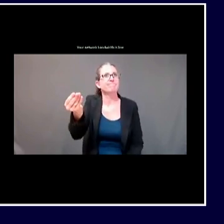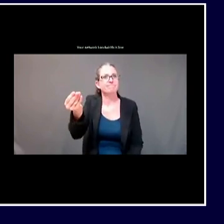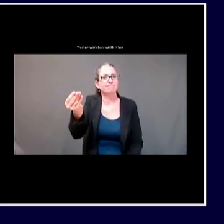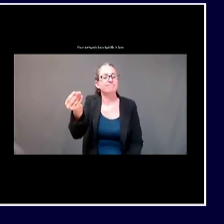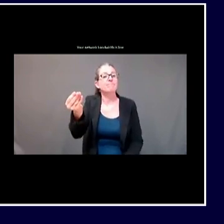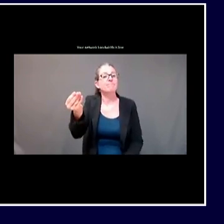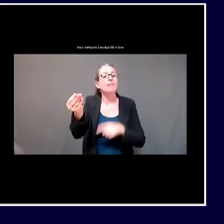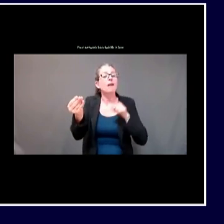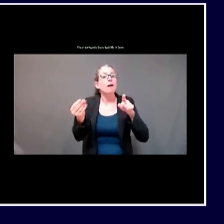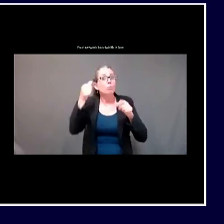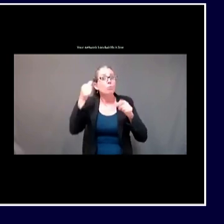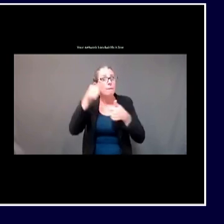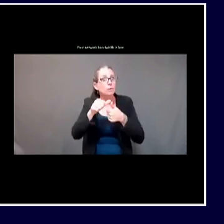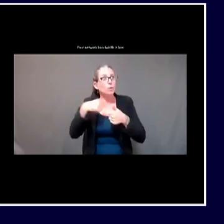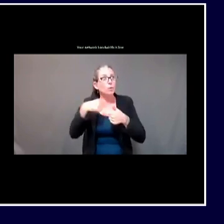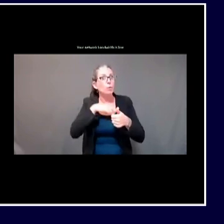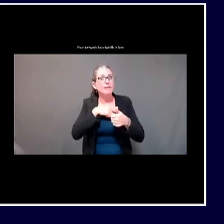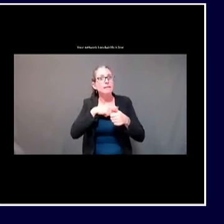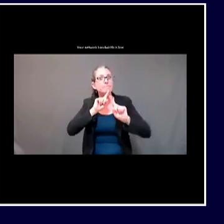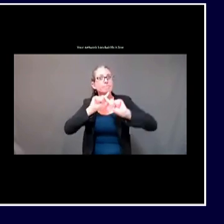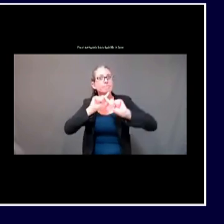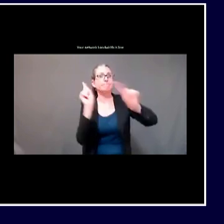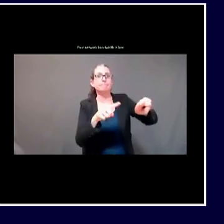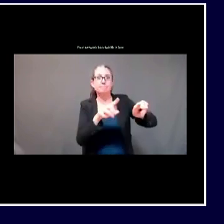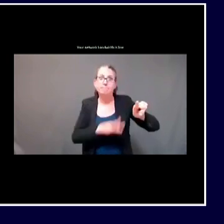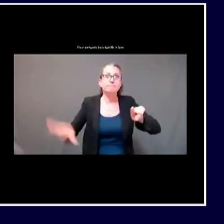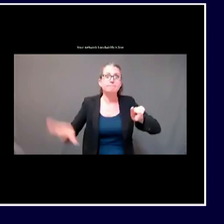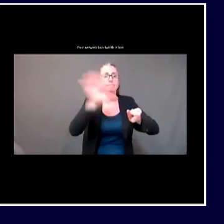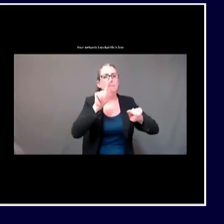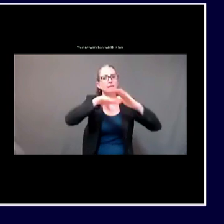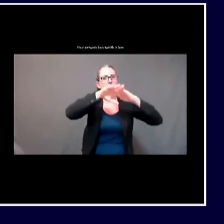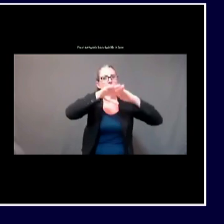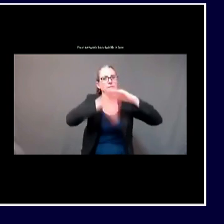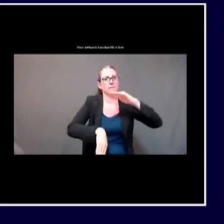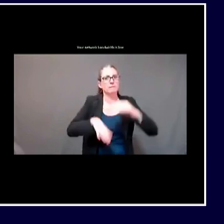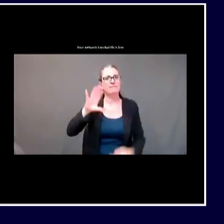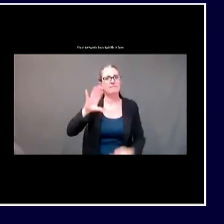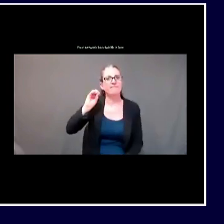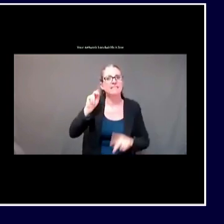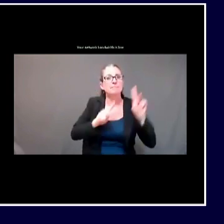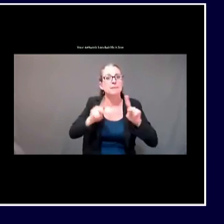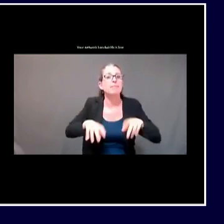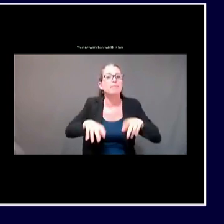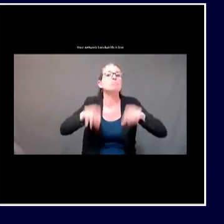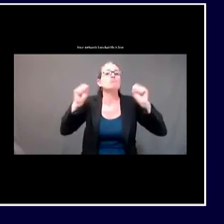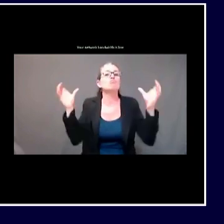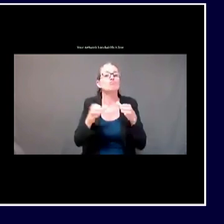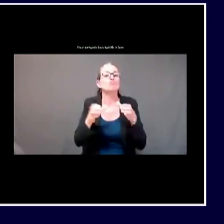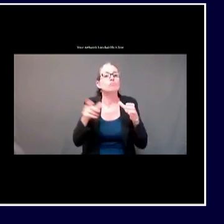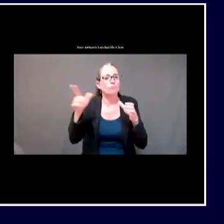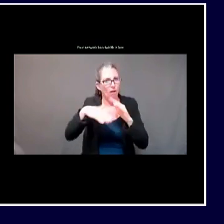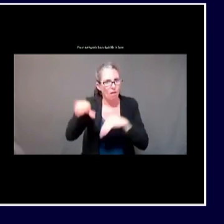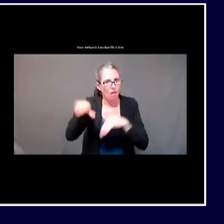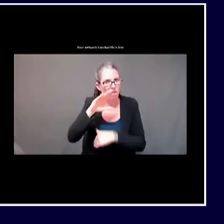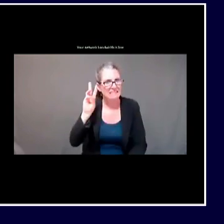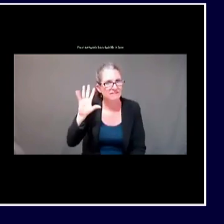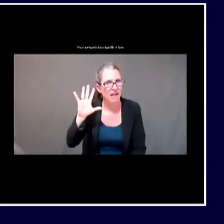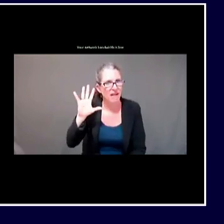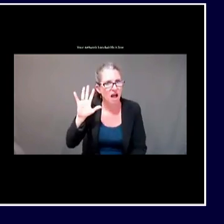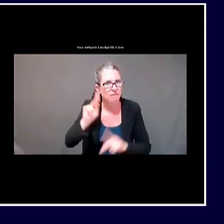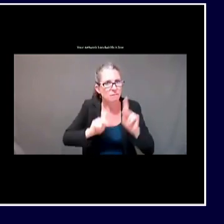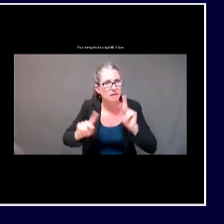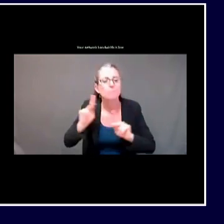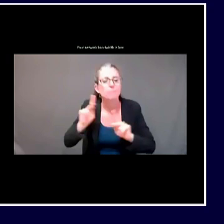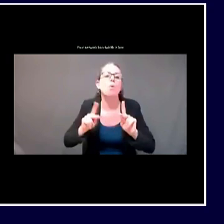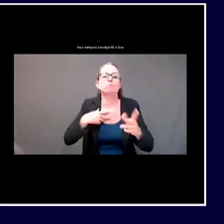In more detail about the outbreak itself, right now there are 32 cases associated with